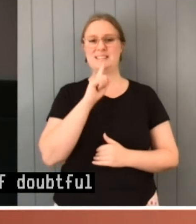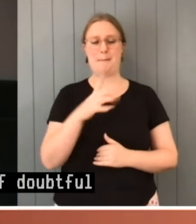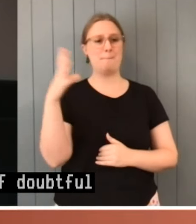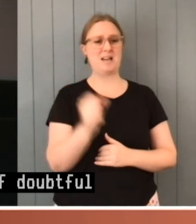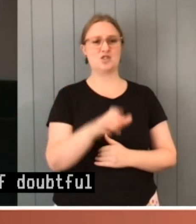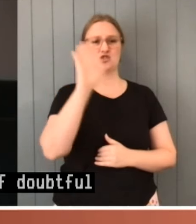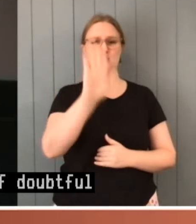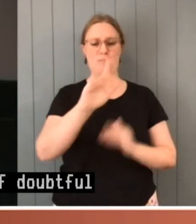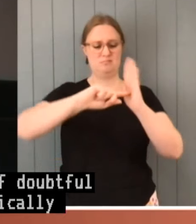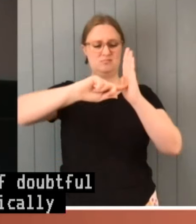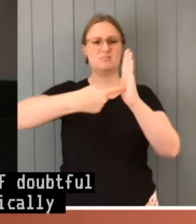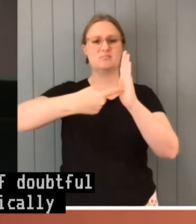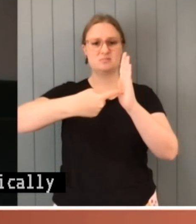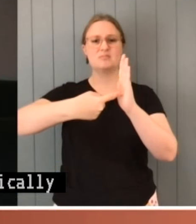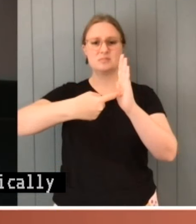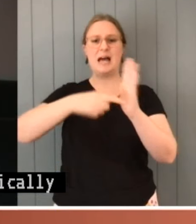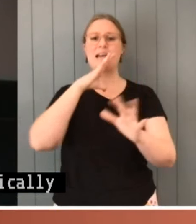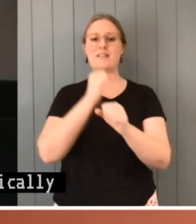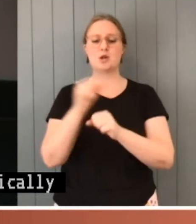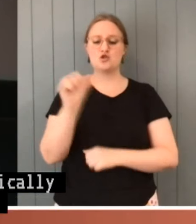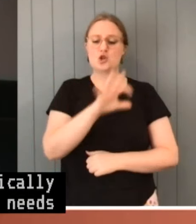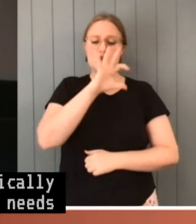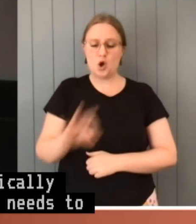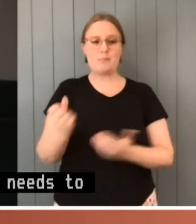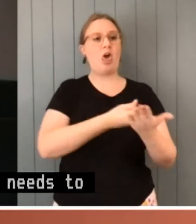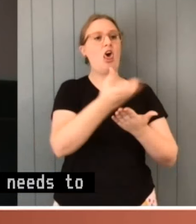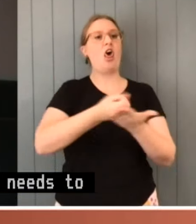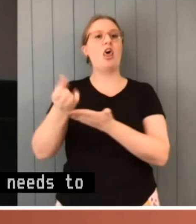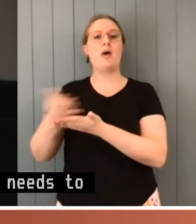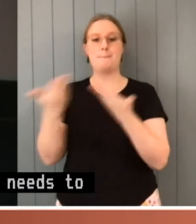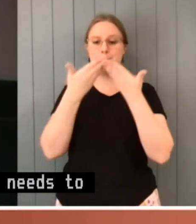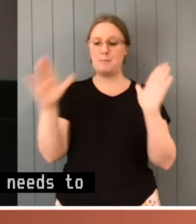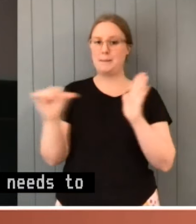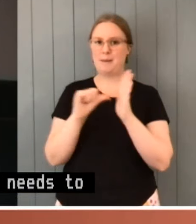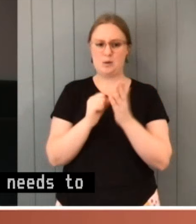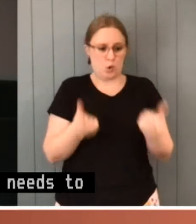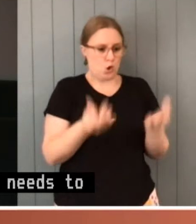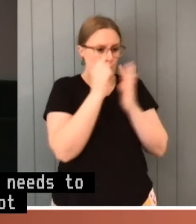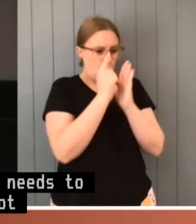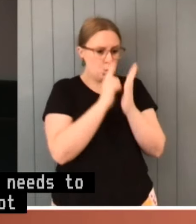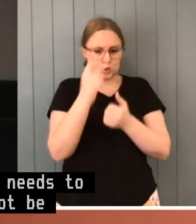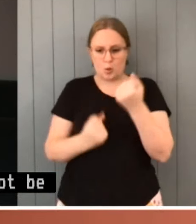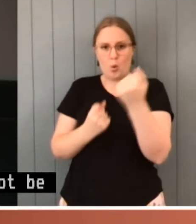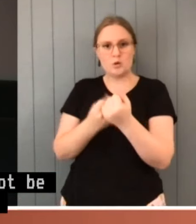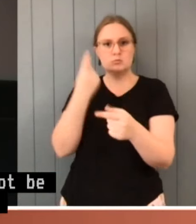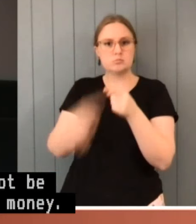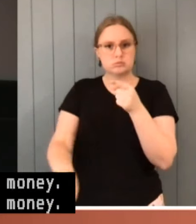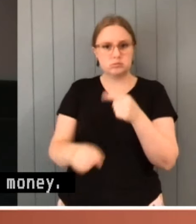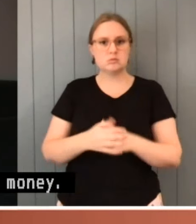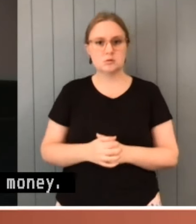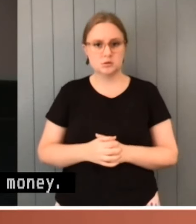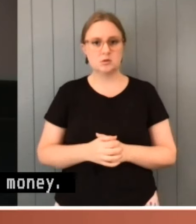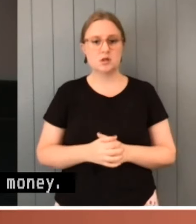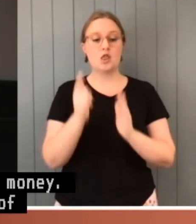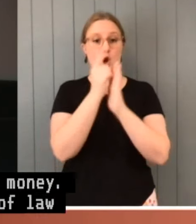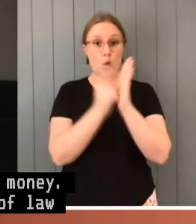Governments should not be unlawfully expending public money. The principle of the rule of law means that the law, including this constitution, binds the